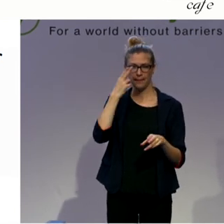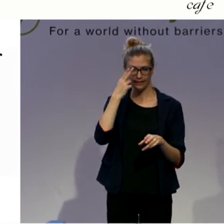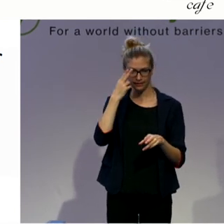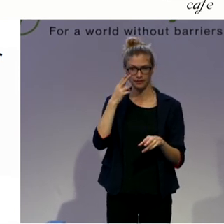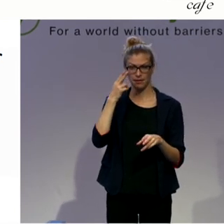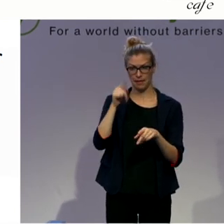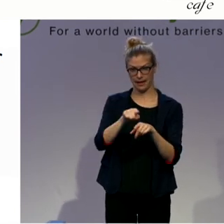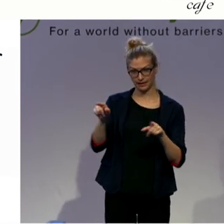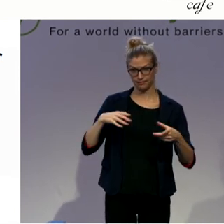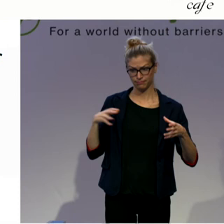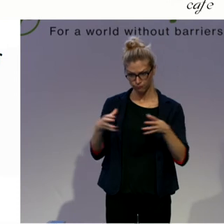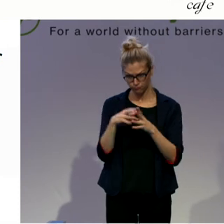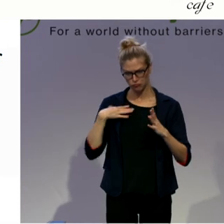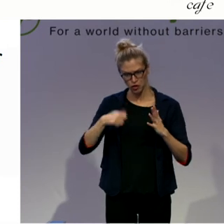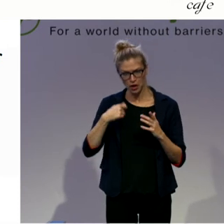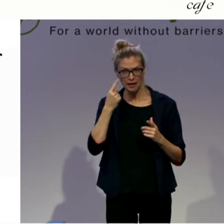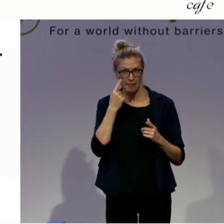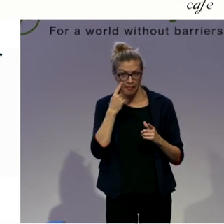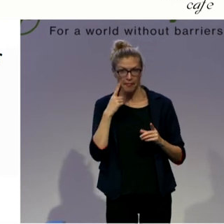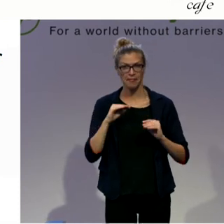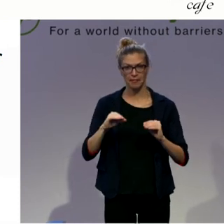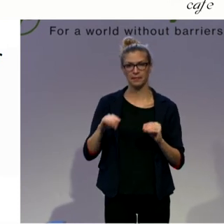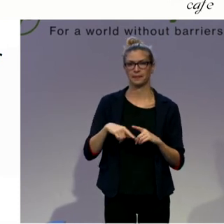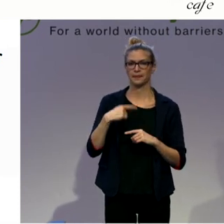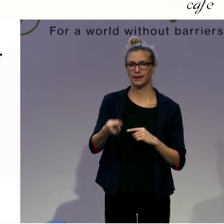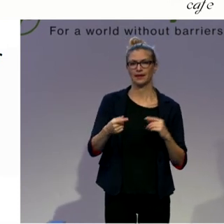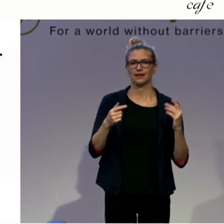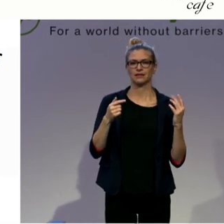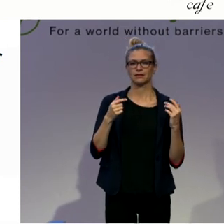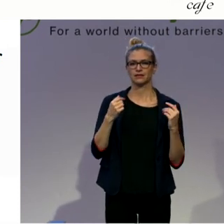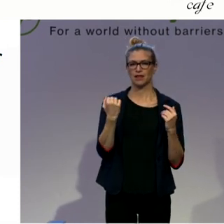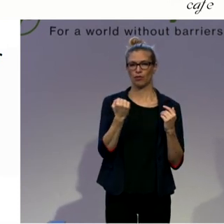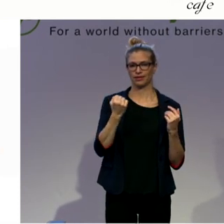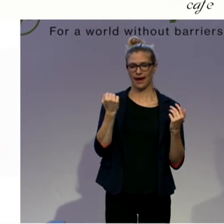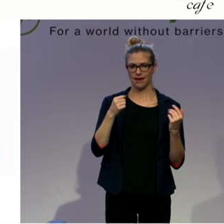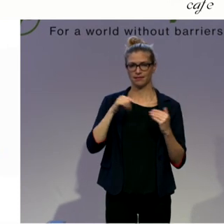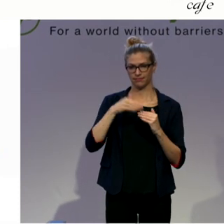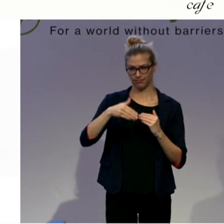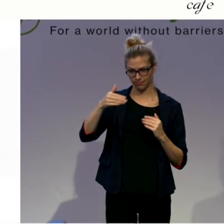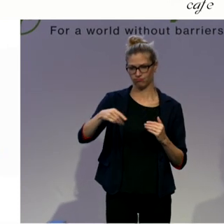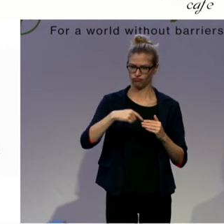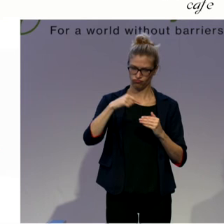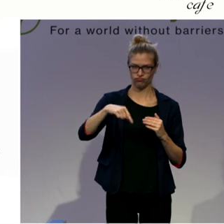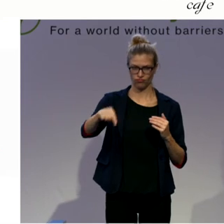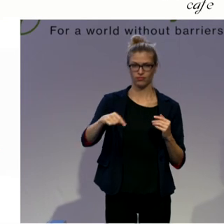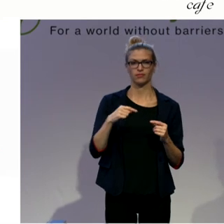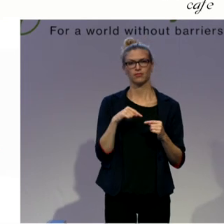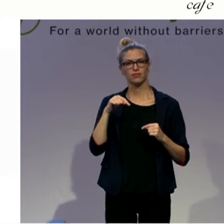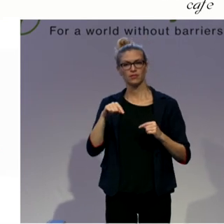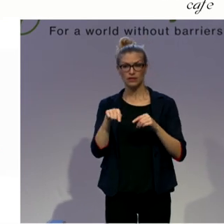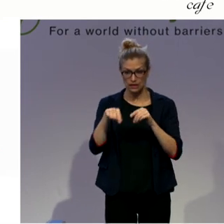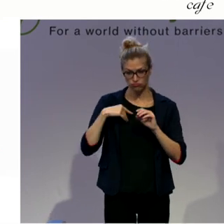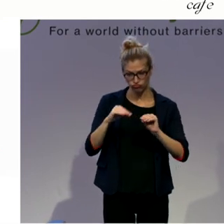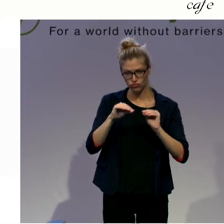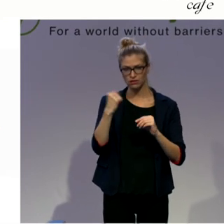every Saturday, they came and I helped them to exercise. We worked on their postures. We did